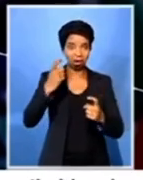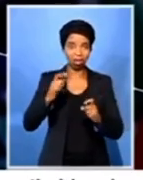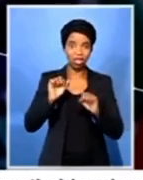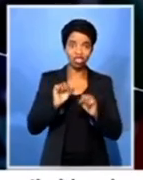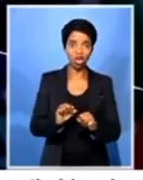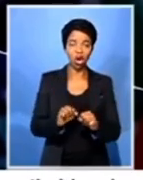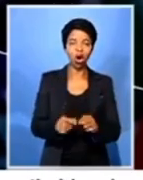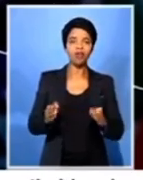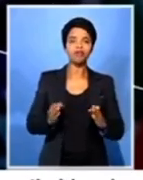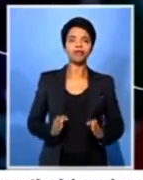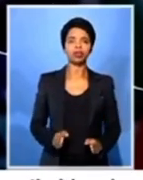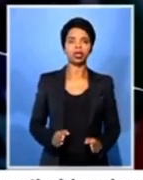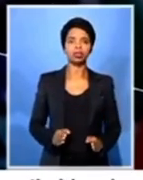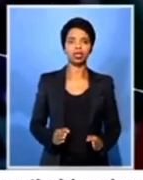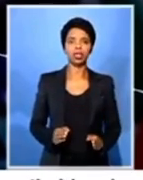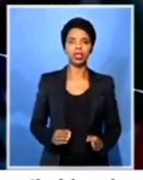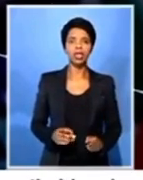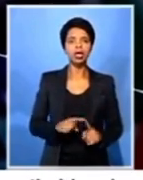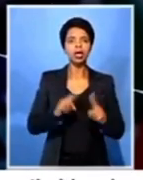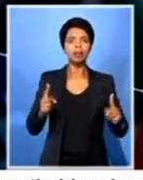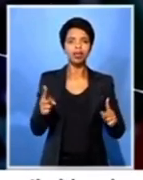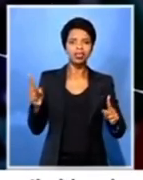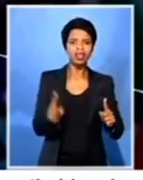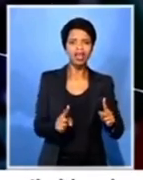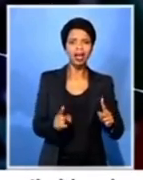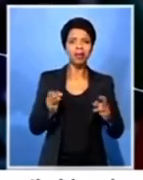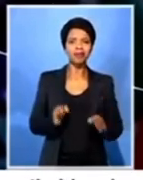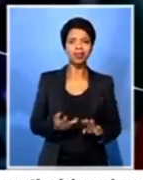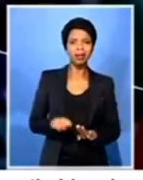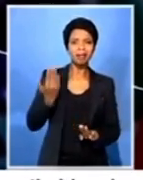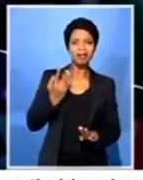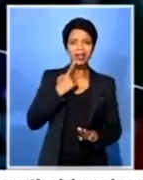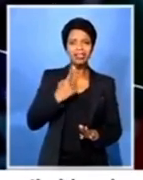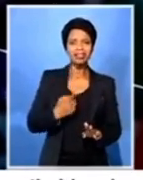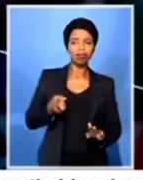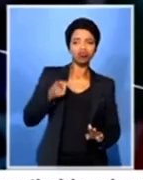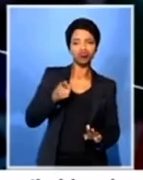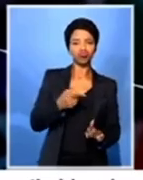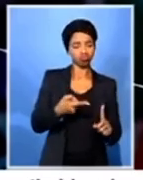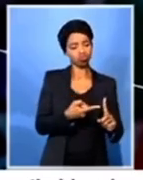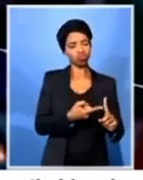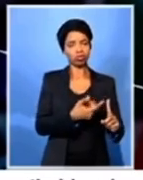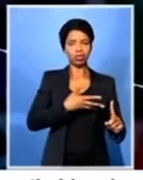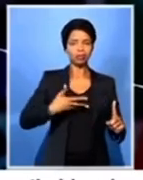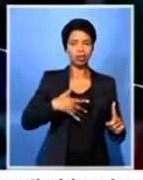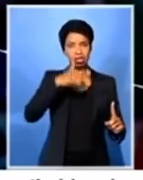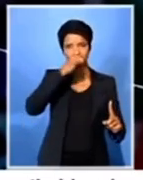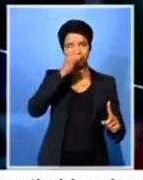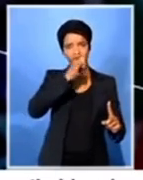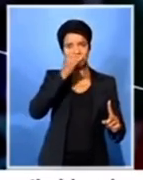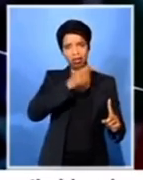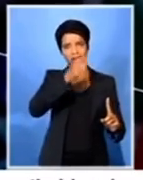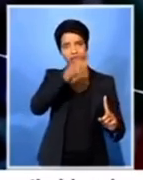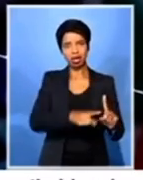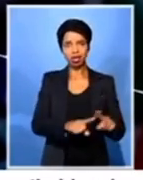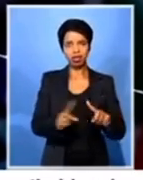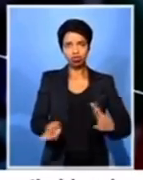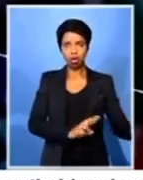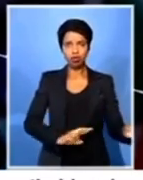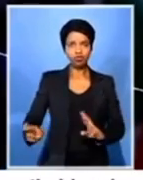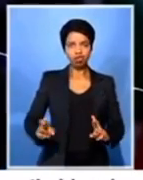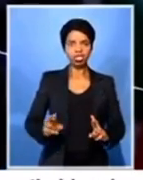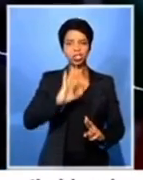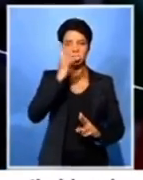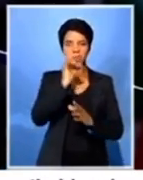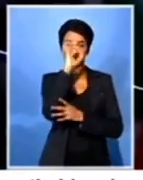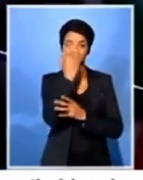funeral of a person they called a criminal, in a funeral of a person they were ready to humiliate in